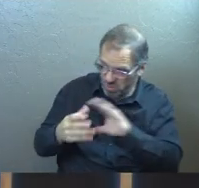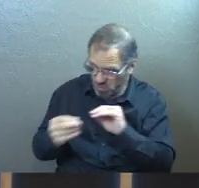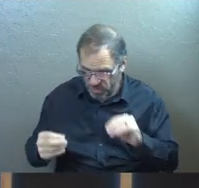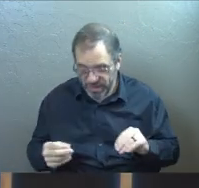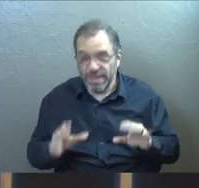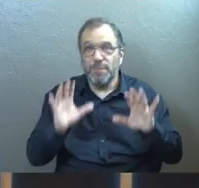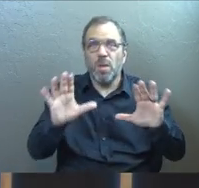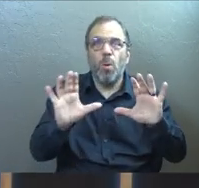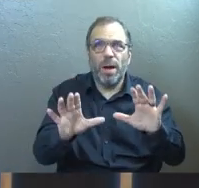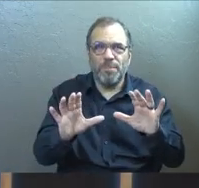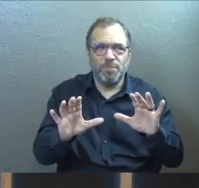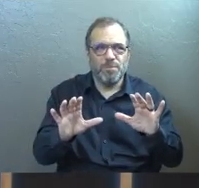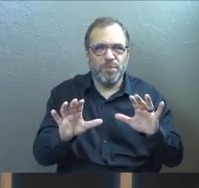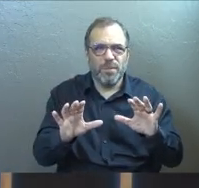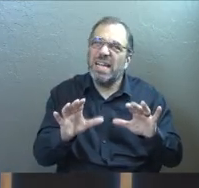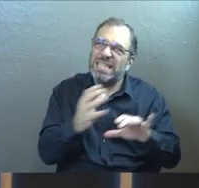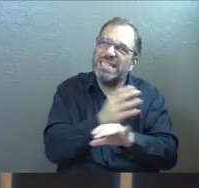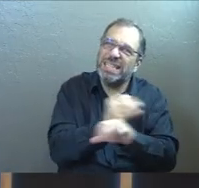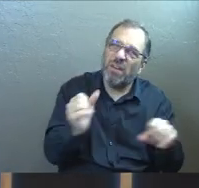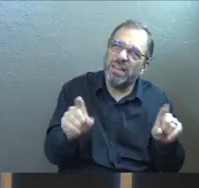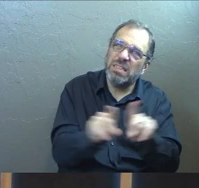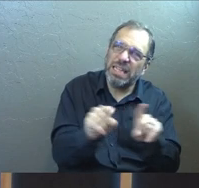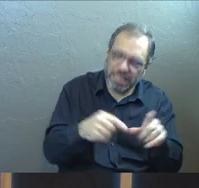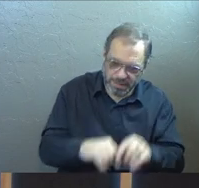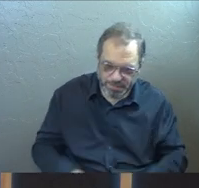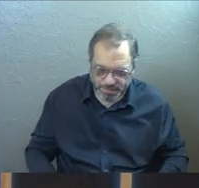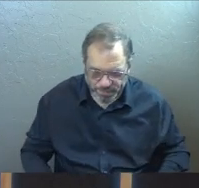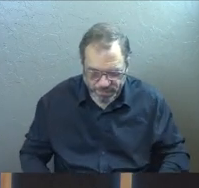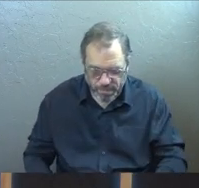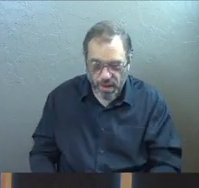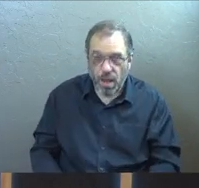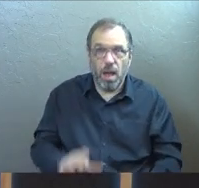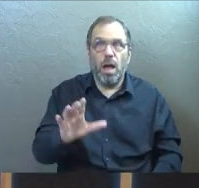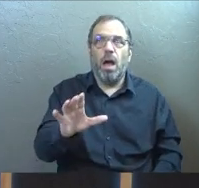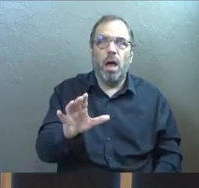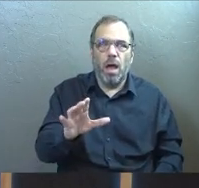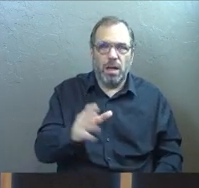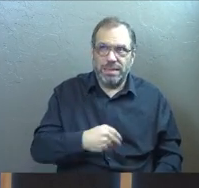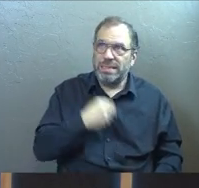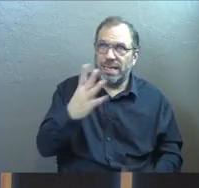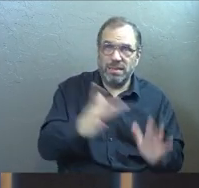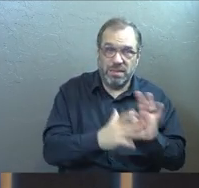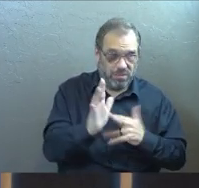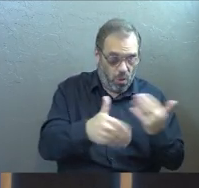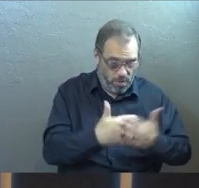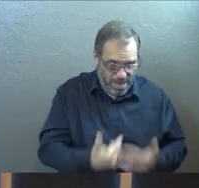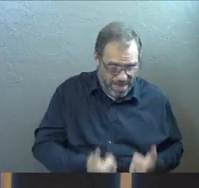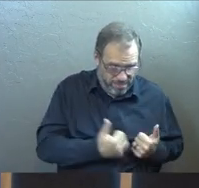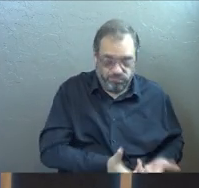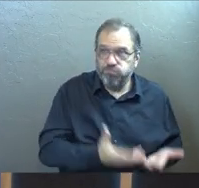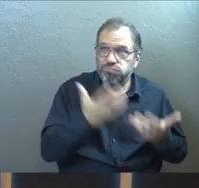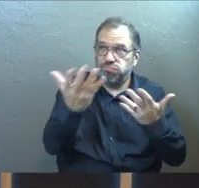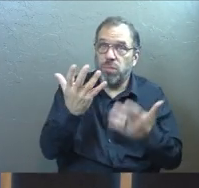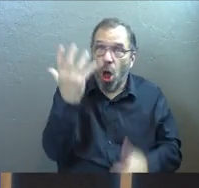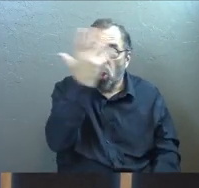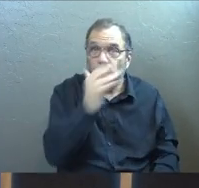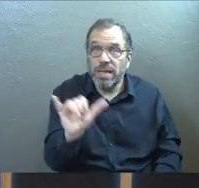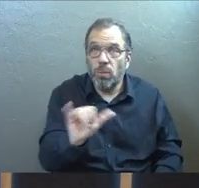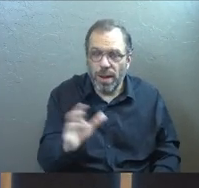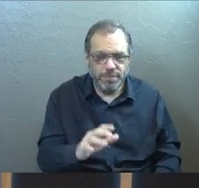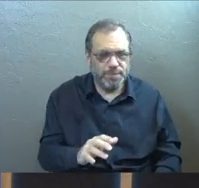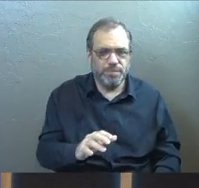And Jesus is like, this is what salvation is like. This is what giving Jesus your entire life looks like.